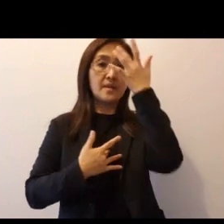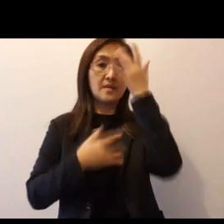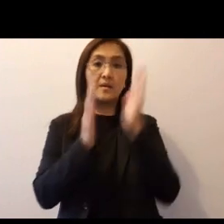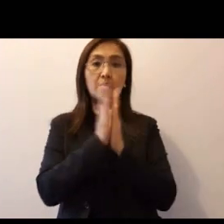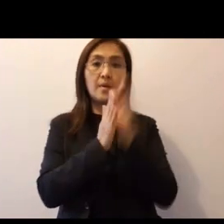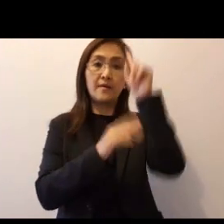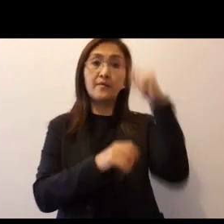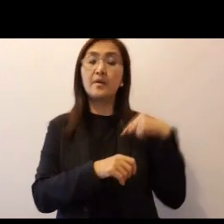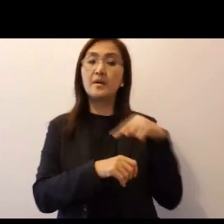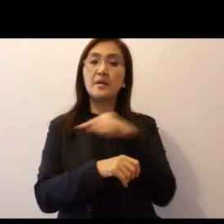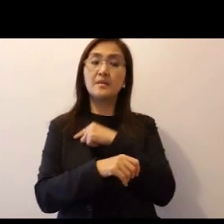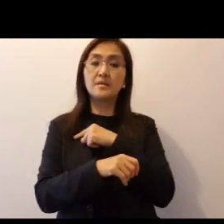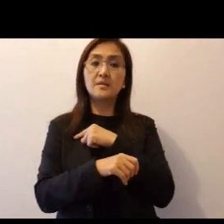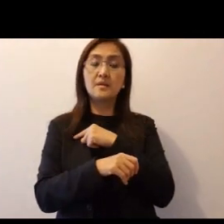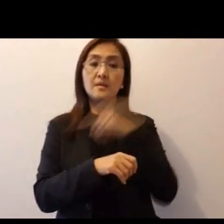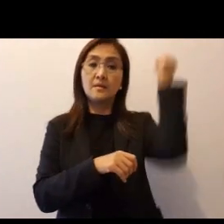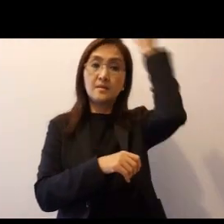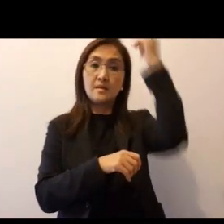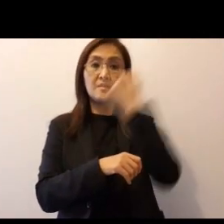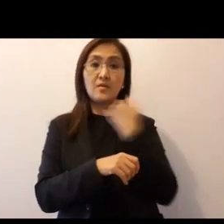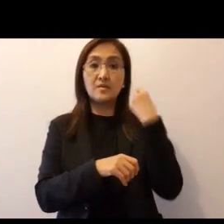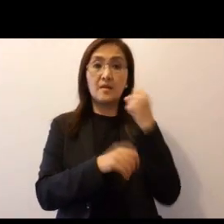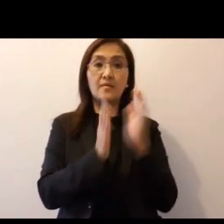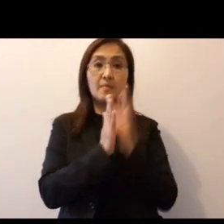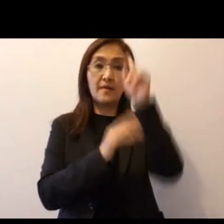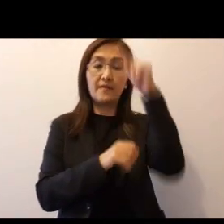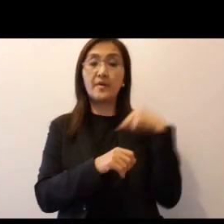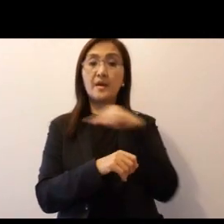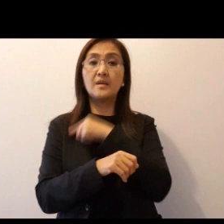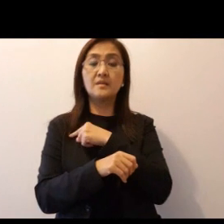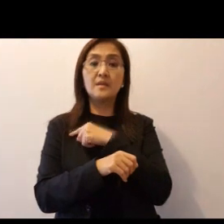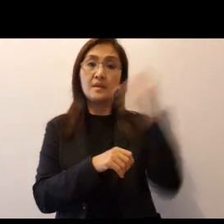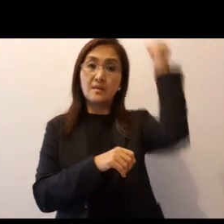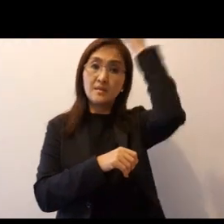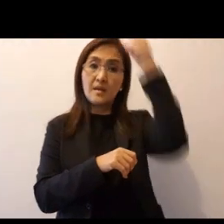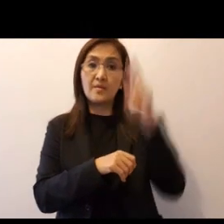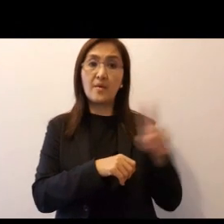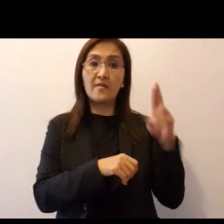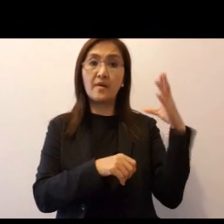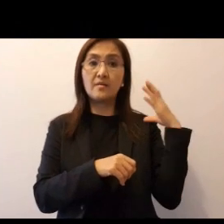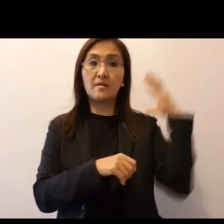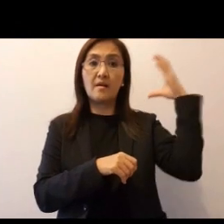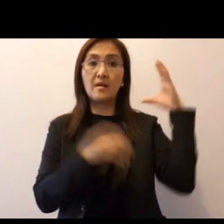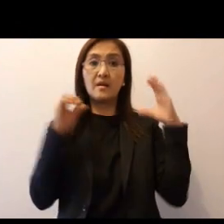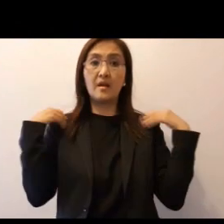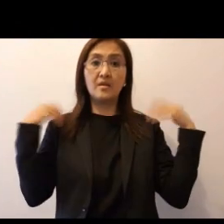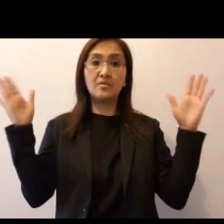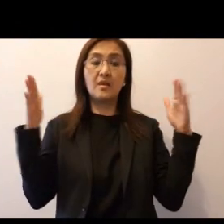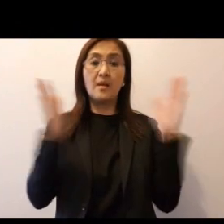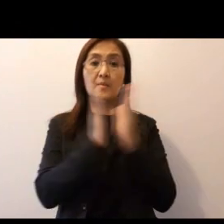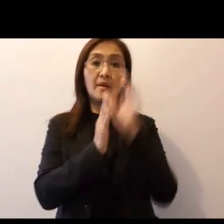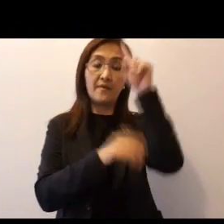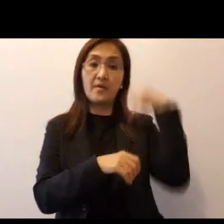health of the sick, pray for us. St. Joseph, pray for us. St. Raphael the